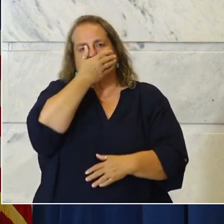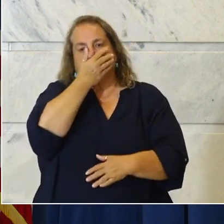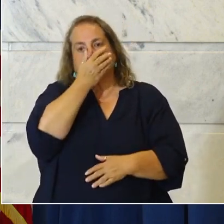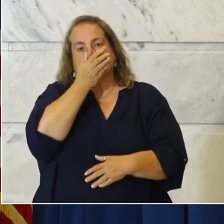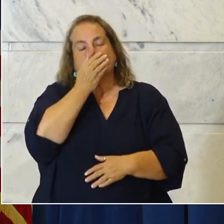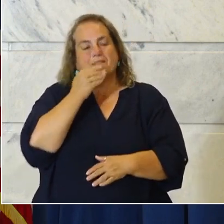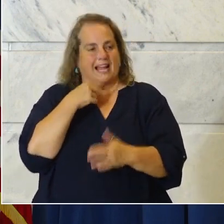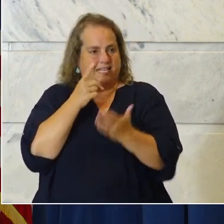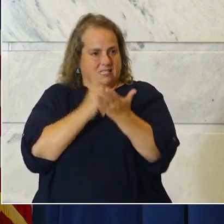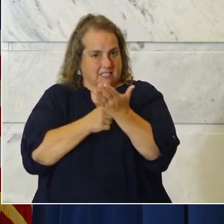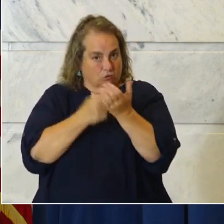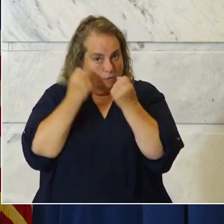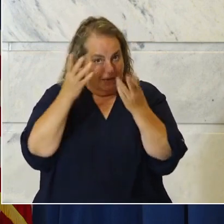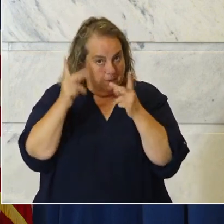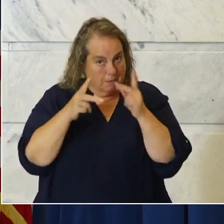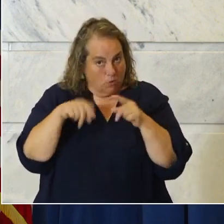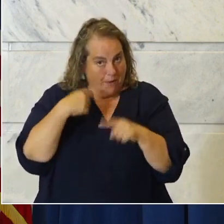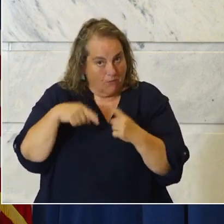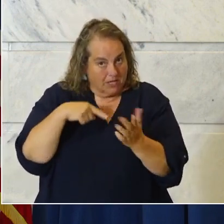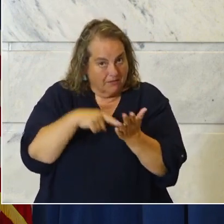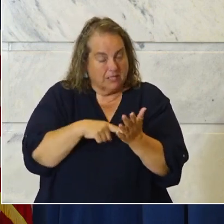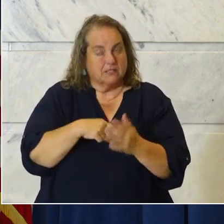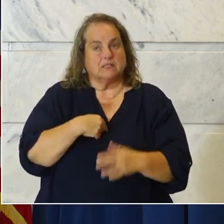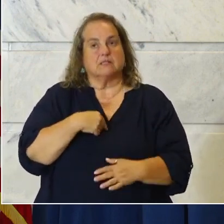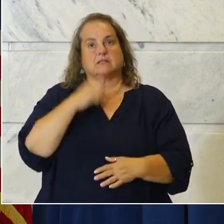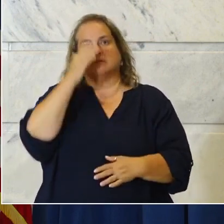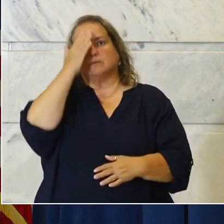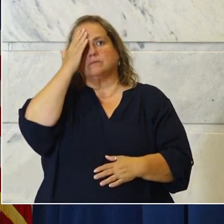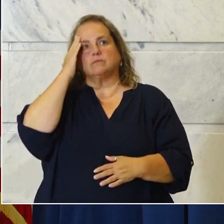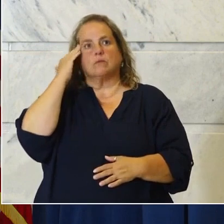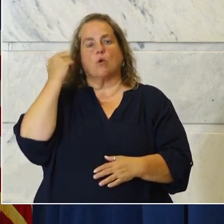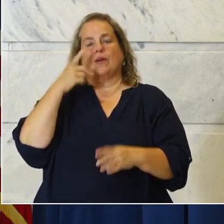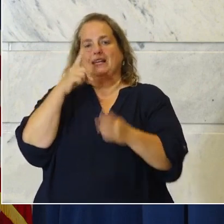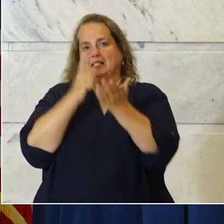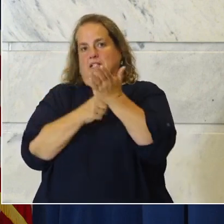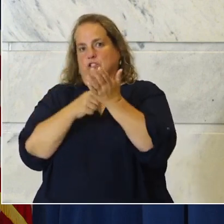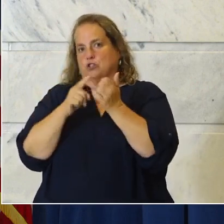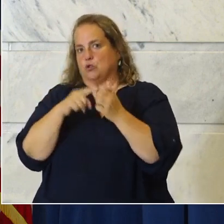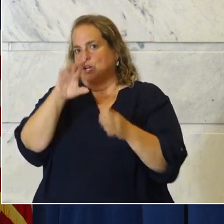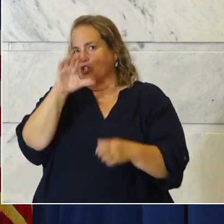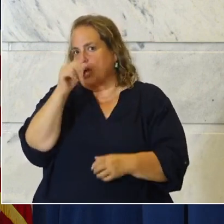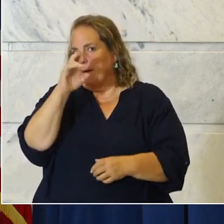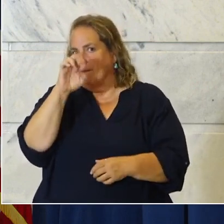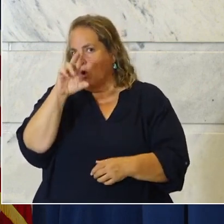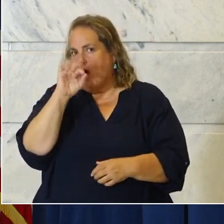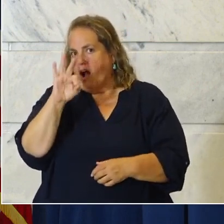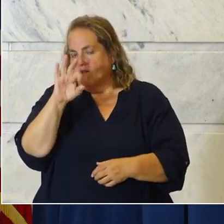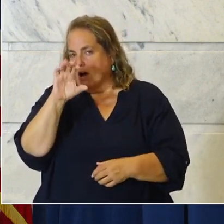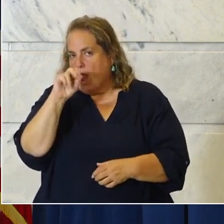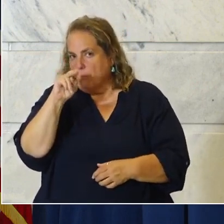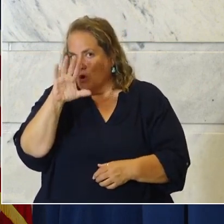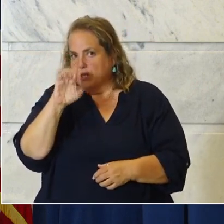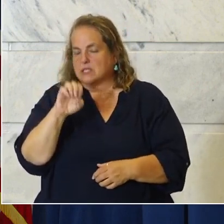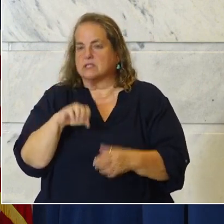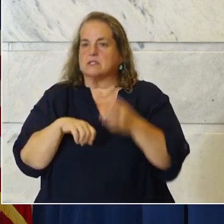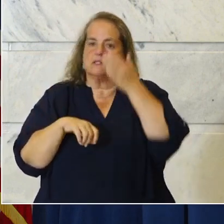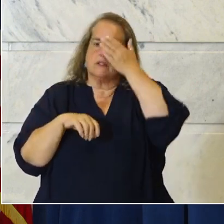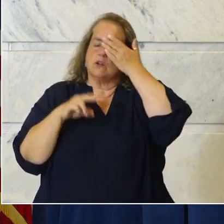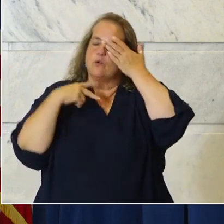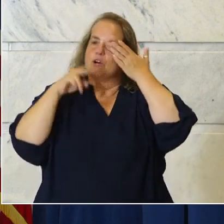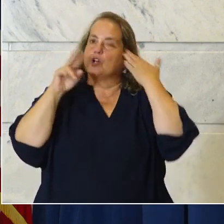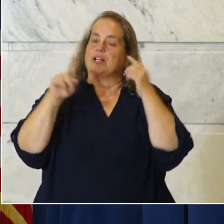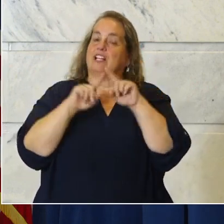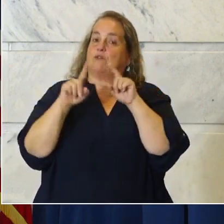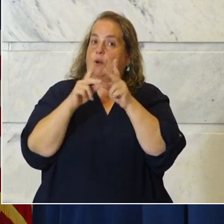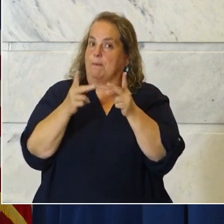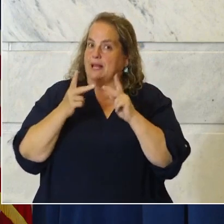people about this. We reached out to the Chamber of Commerce. And while they're obviously going to look over the different pieces of